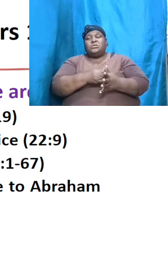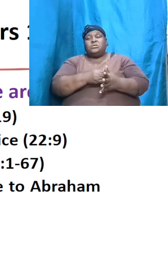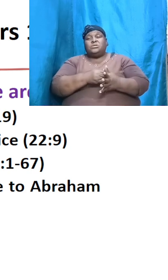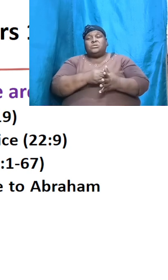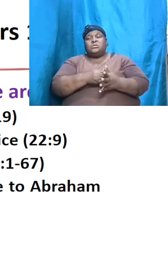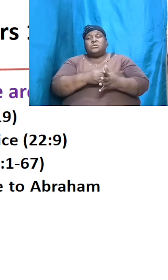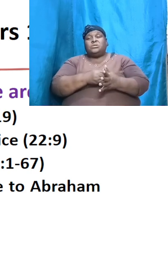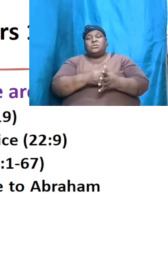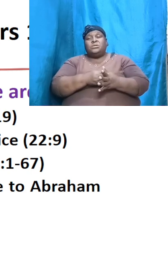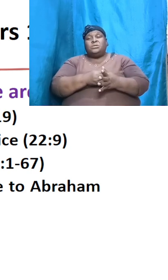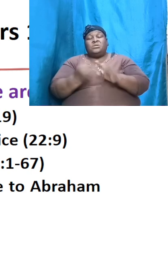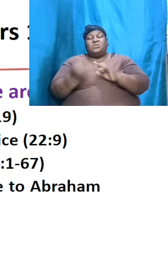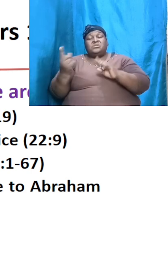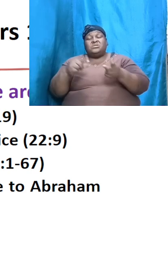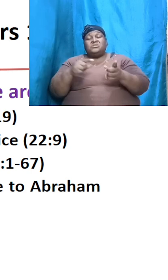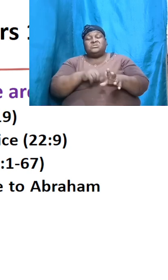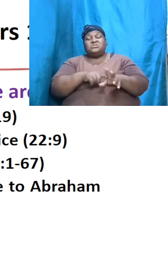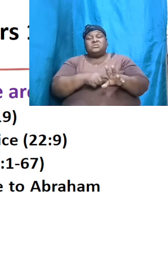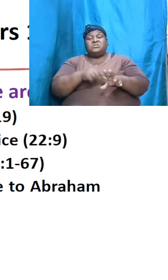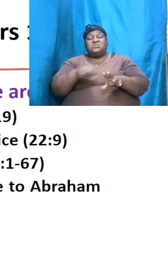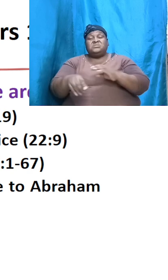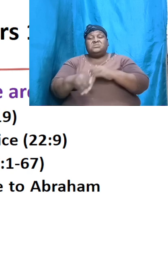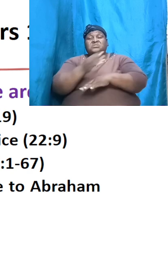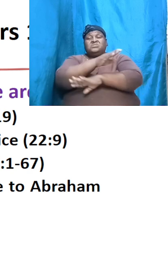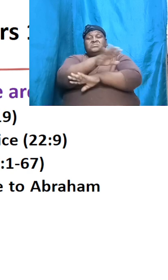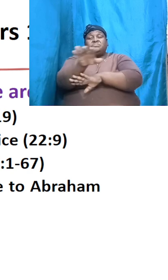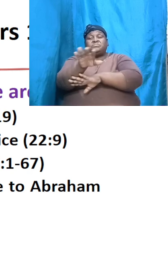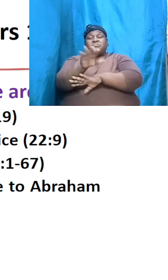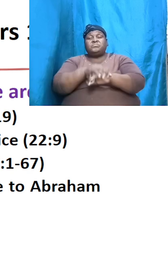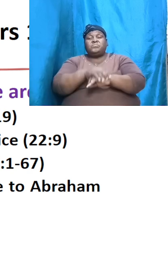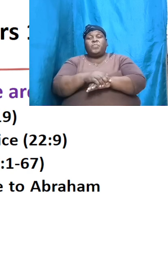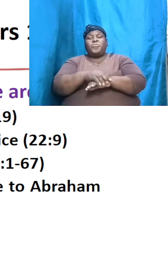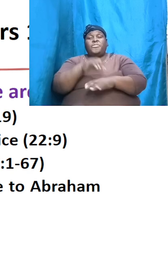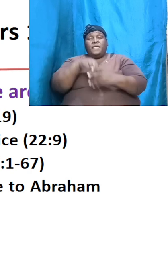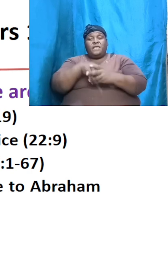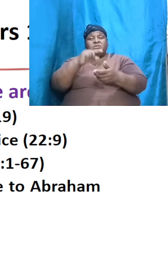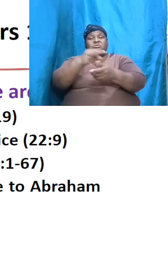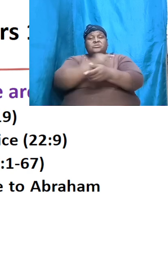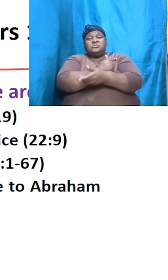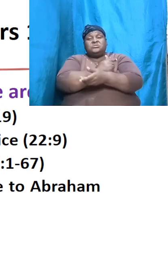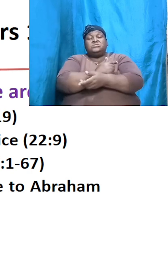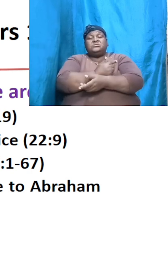evening that in Genesis